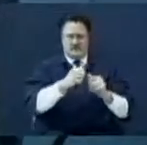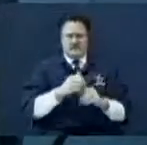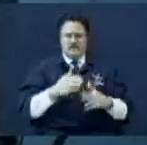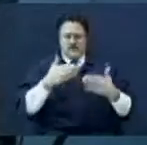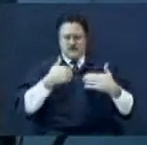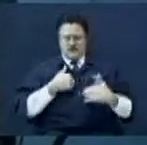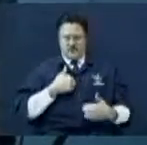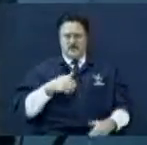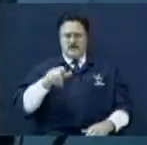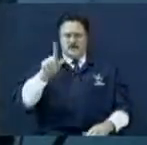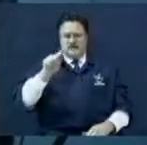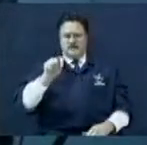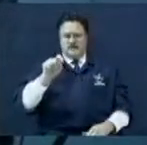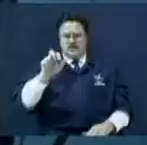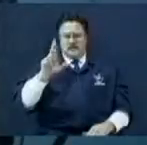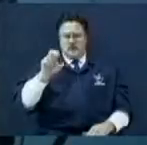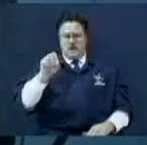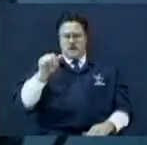Anybody know what a trot line is?